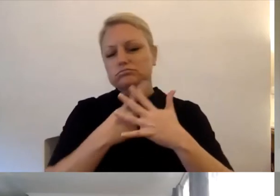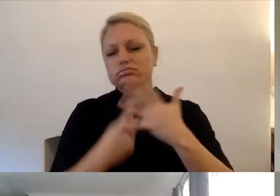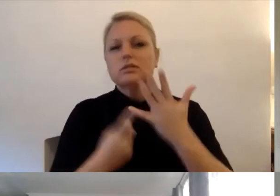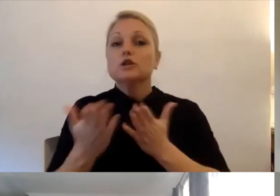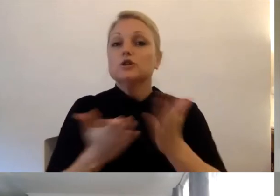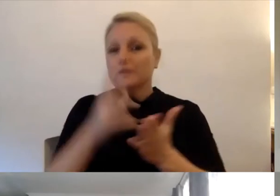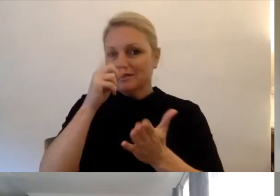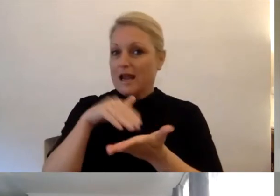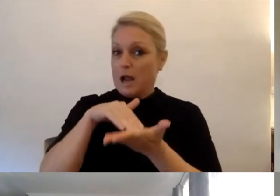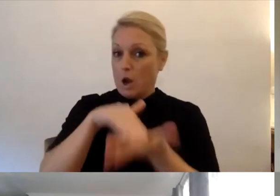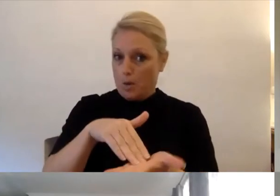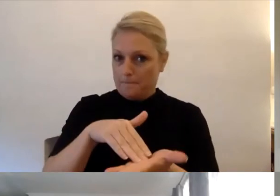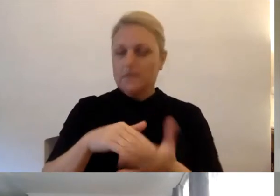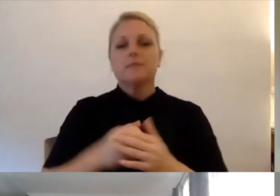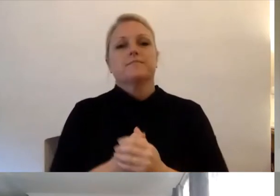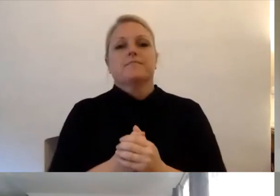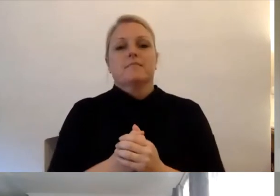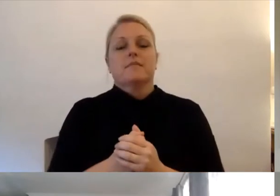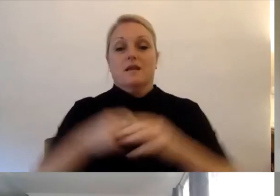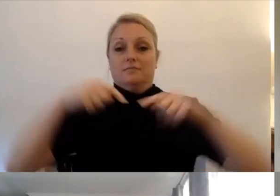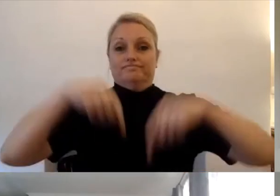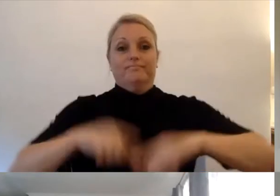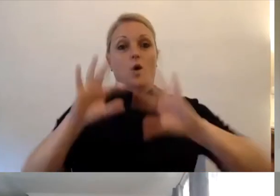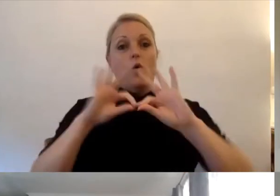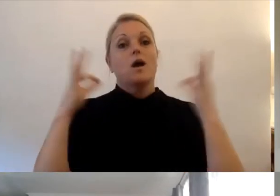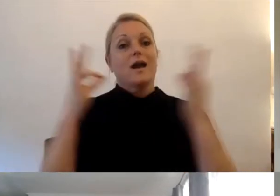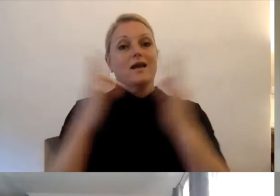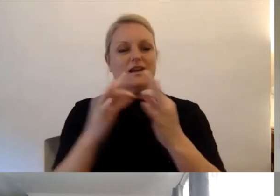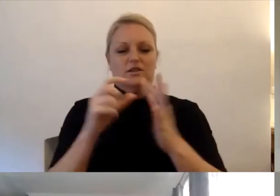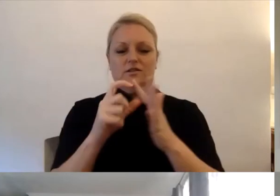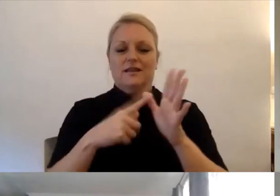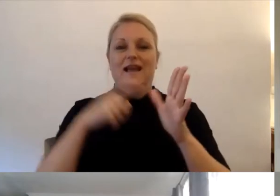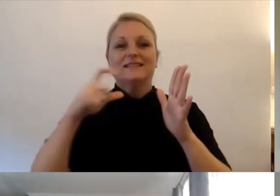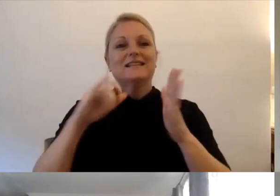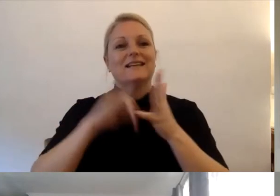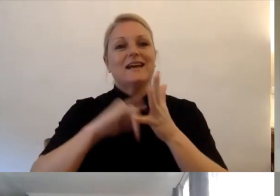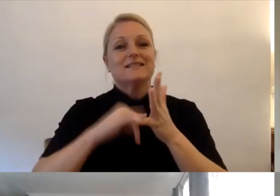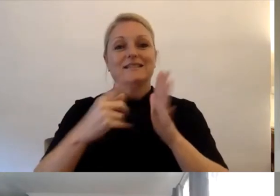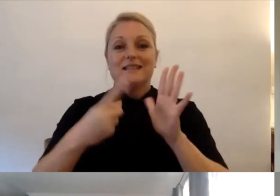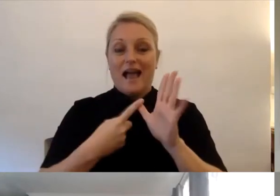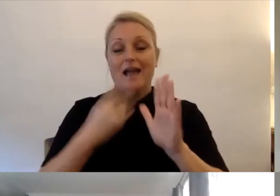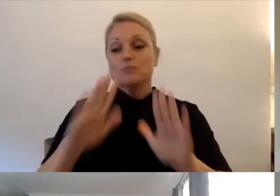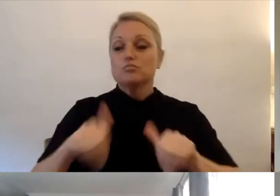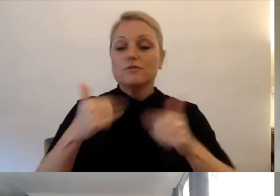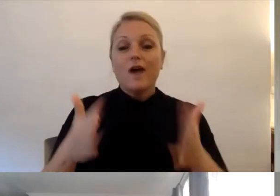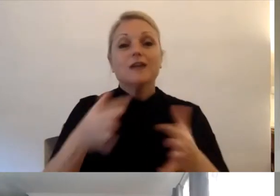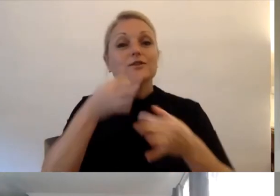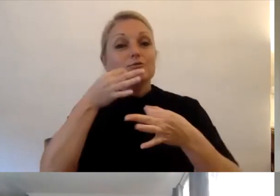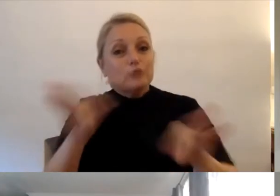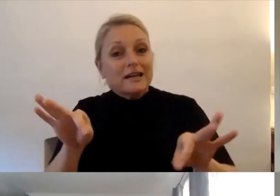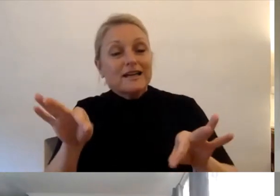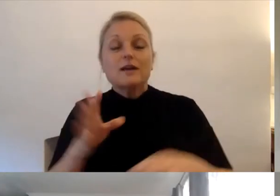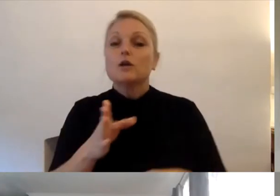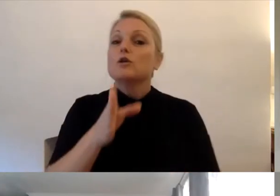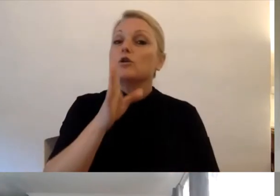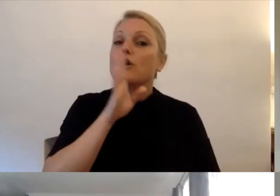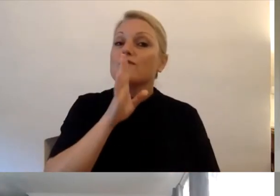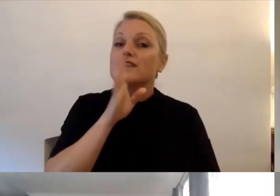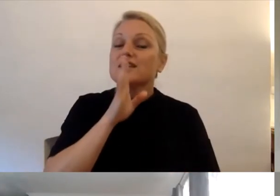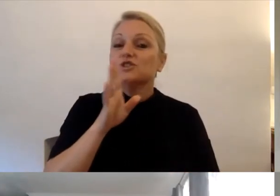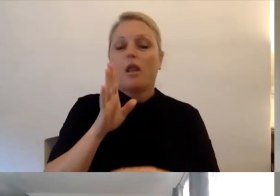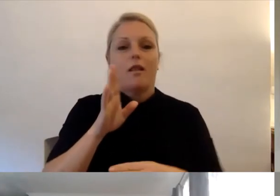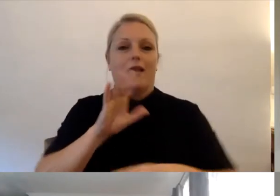offers free, confidential and independent disability advocacy and I'm going to explain to you what that means. So